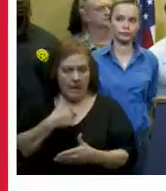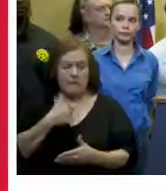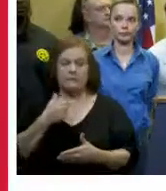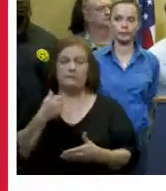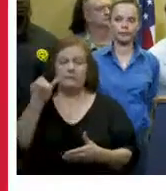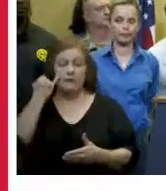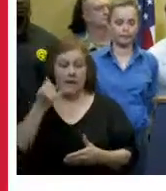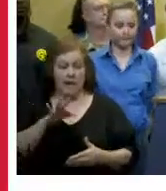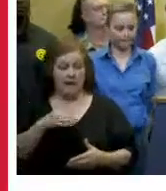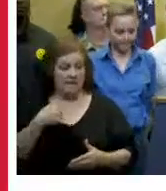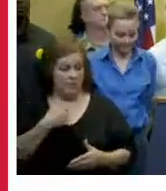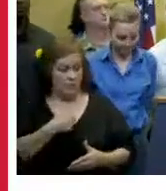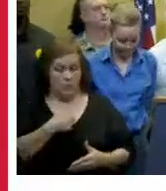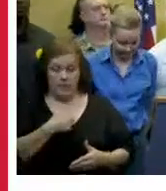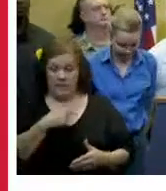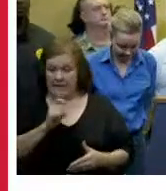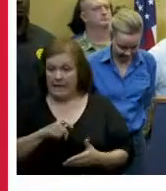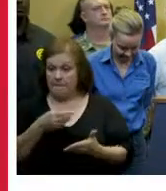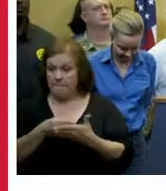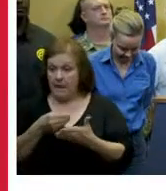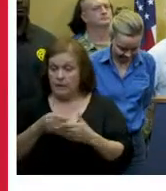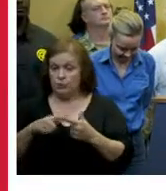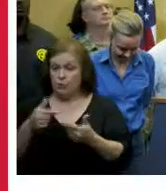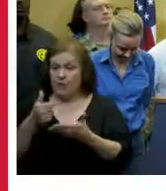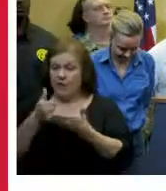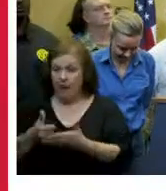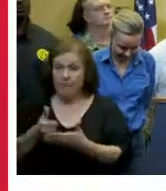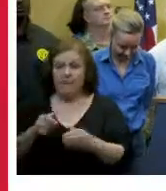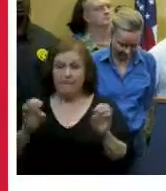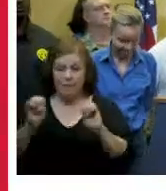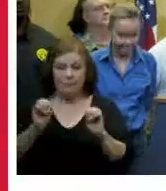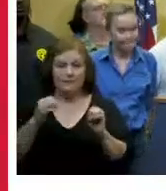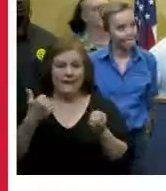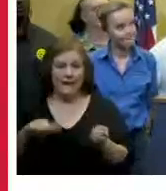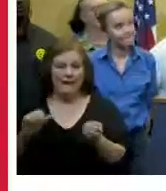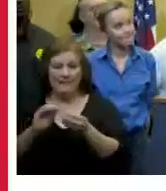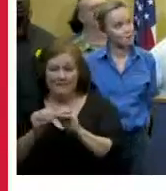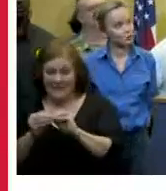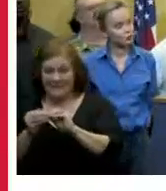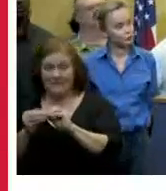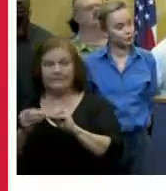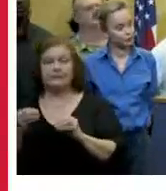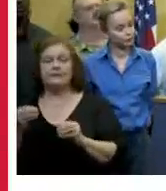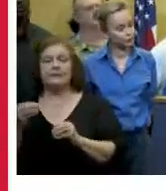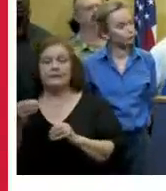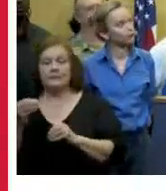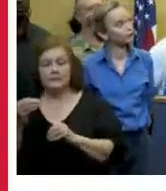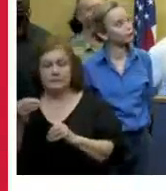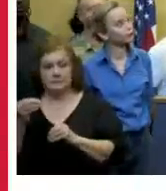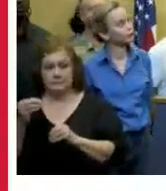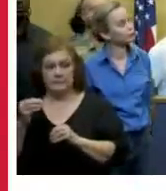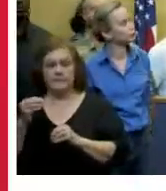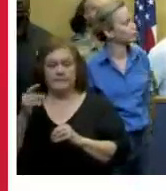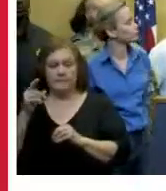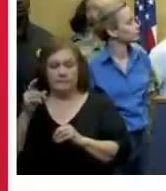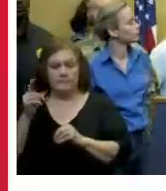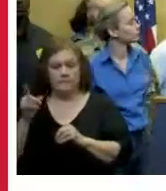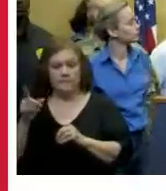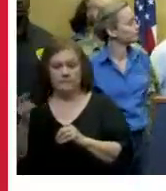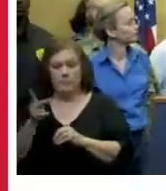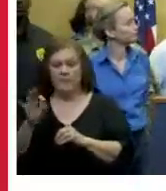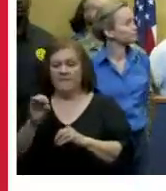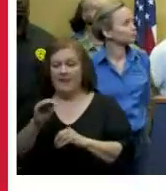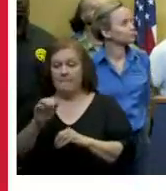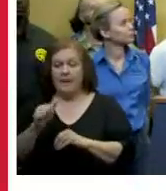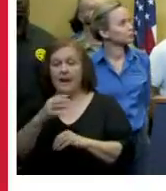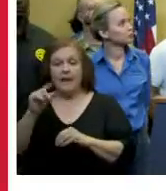for federal money to pay for these operations and part of that emergency uh vac truck deployment was in consultation with both fema